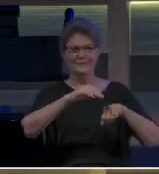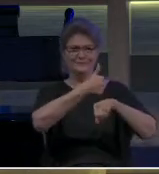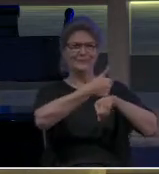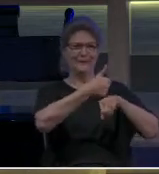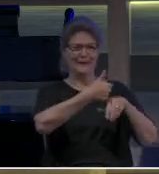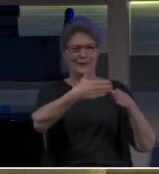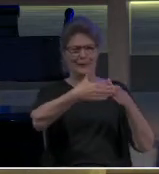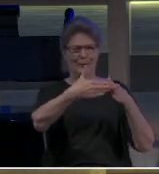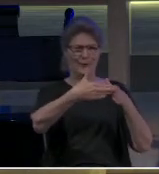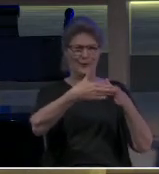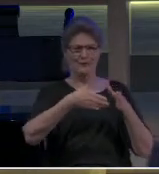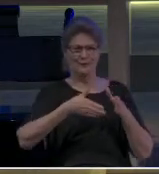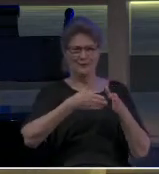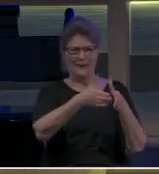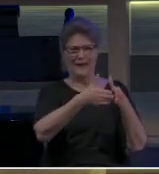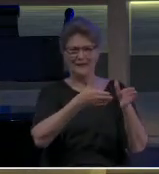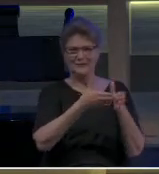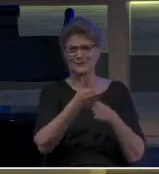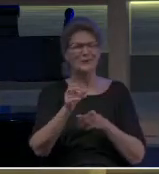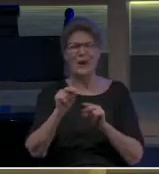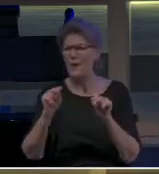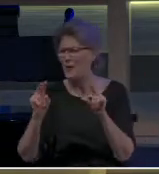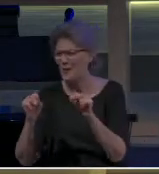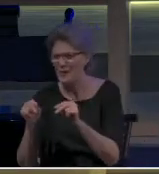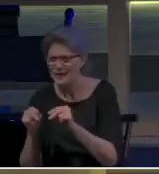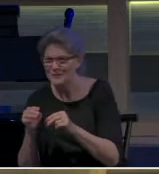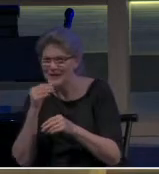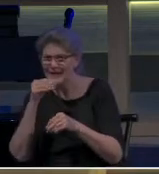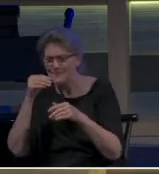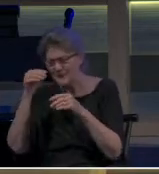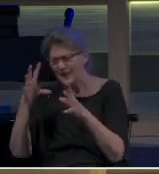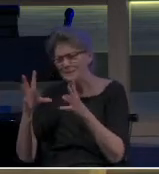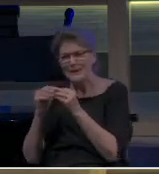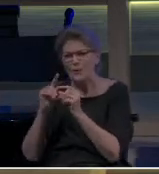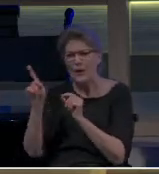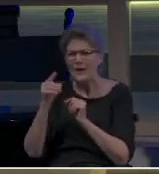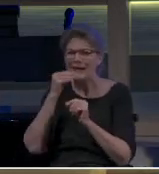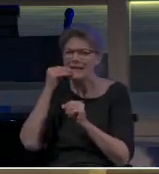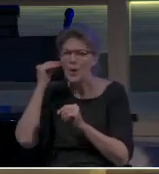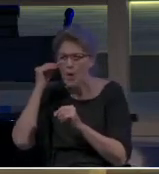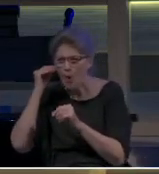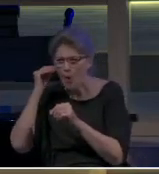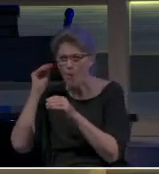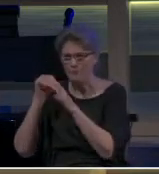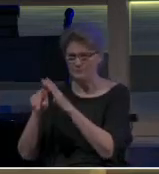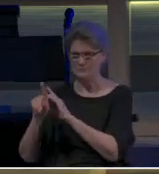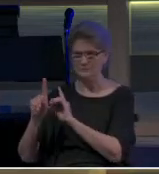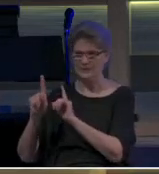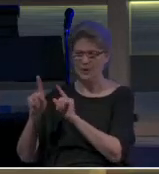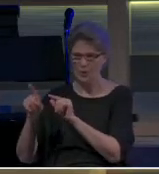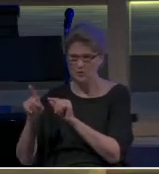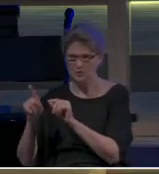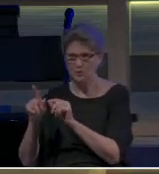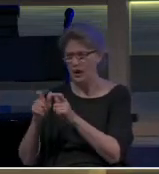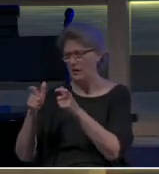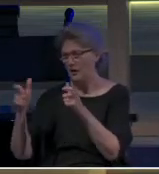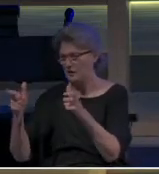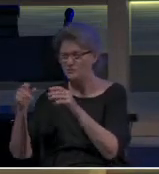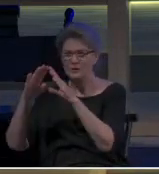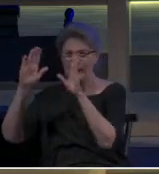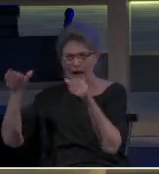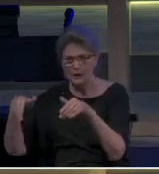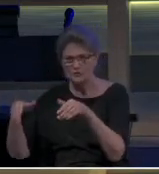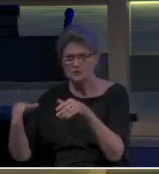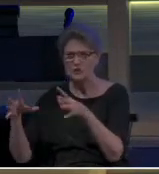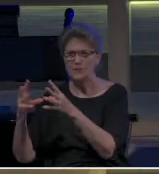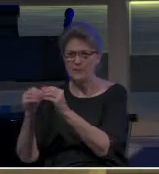or perhaps they were meeting together. Larger groups would meet in perhaps a wealthy person's home or something of that nature. But you